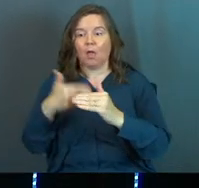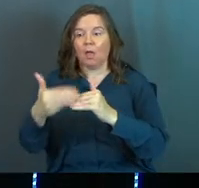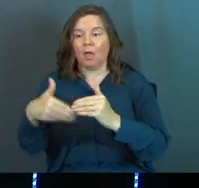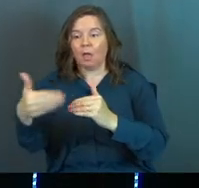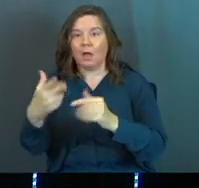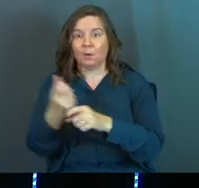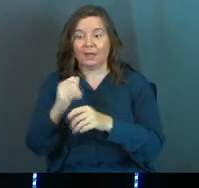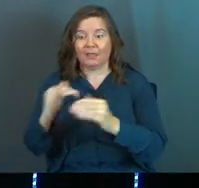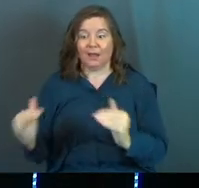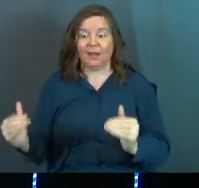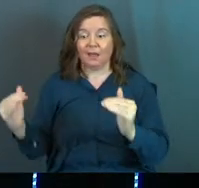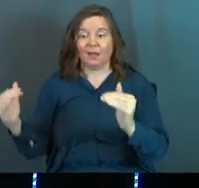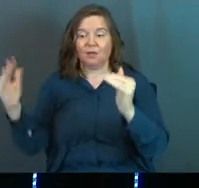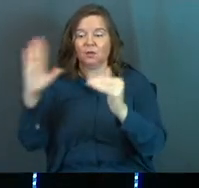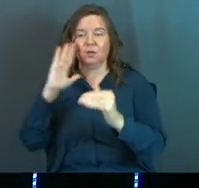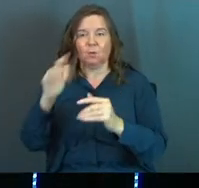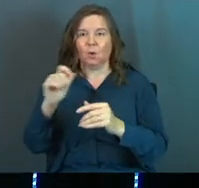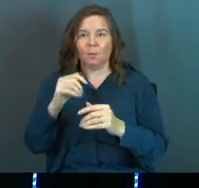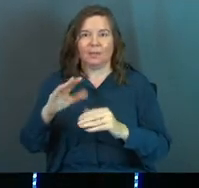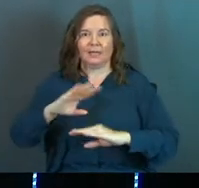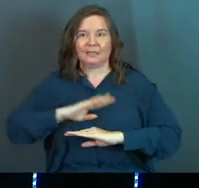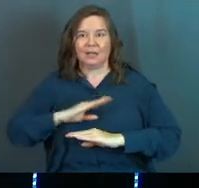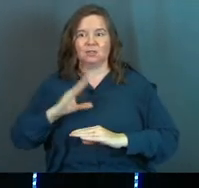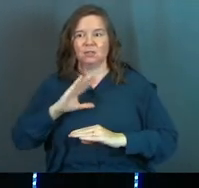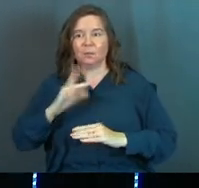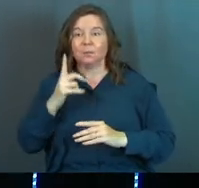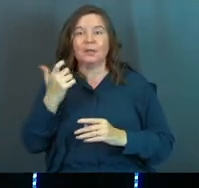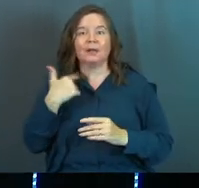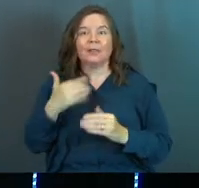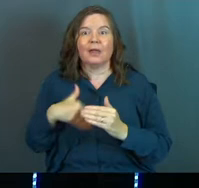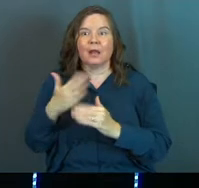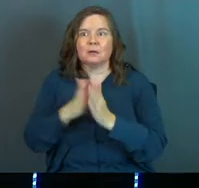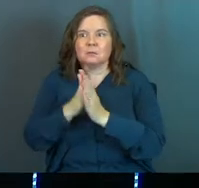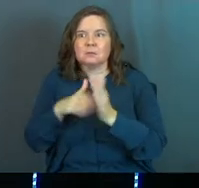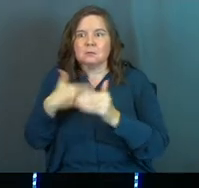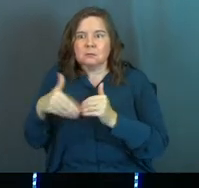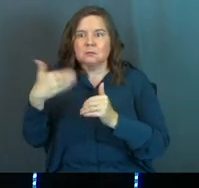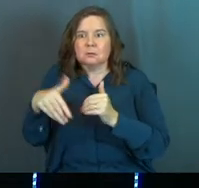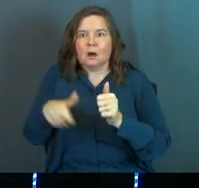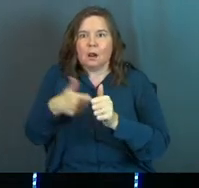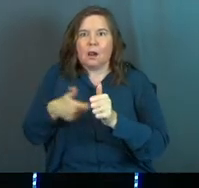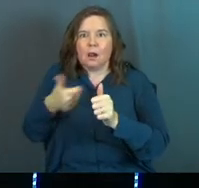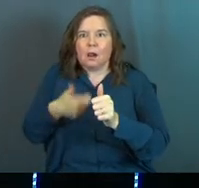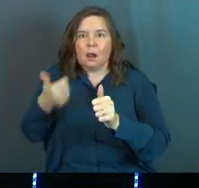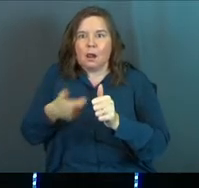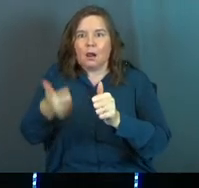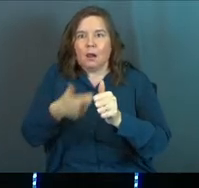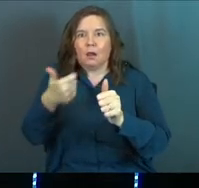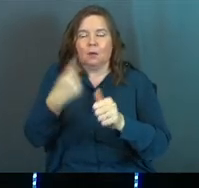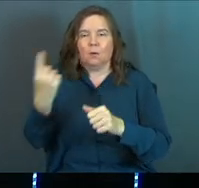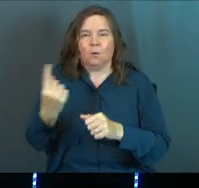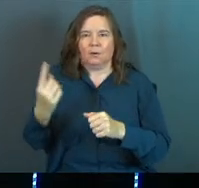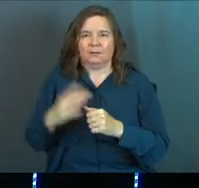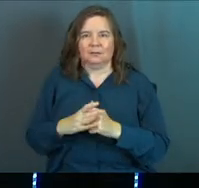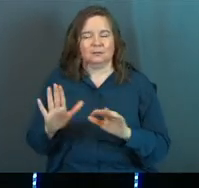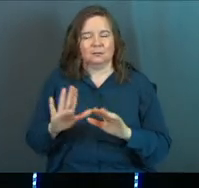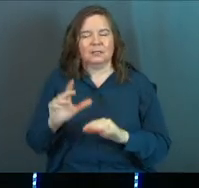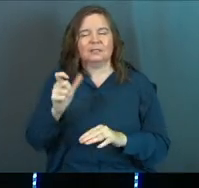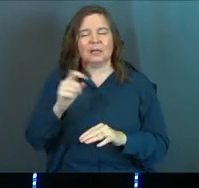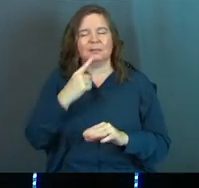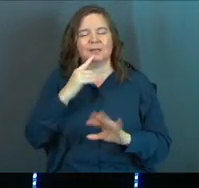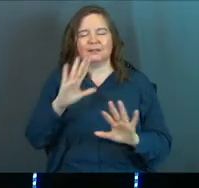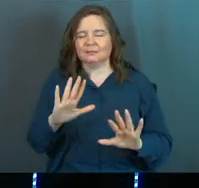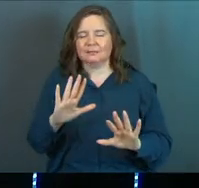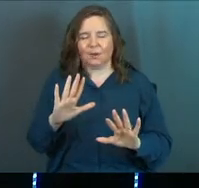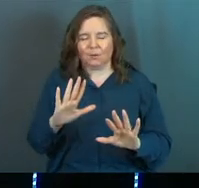the corner. And when you get that promotion, you won't be content or satisfied because the next one after that will be around the corner. And Solomon